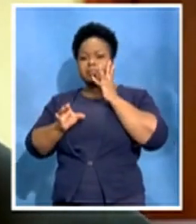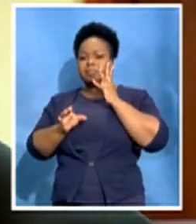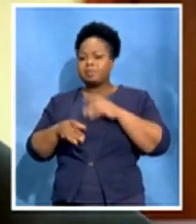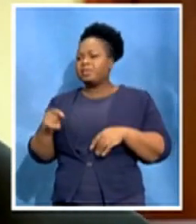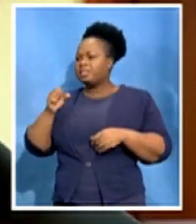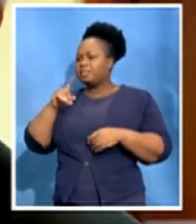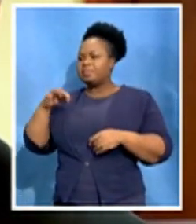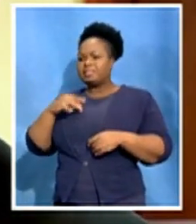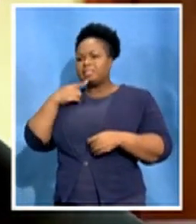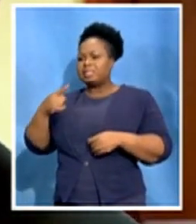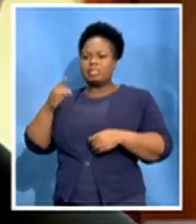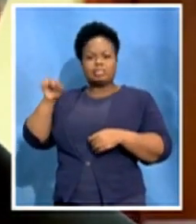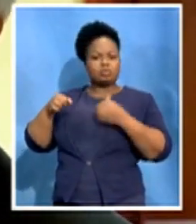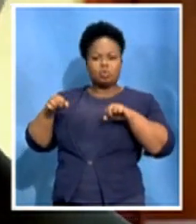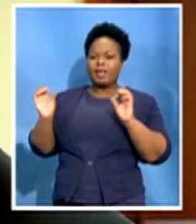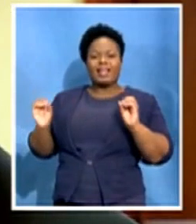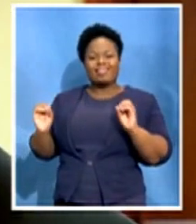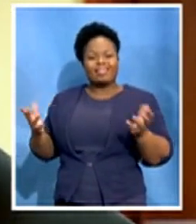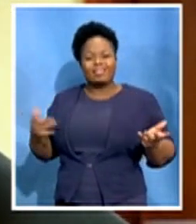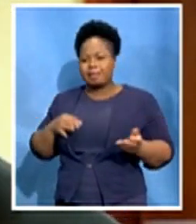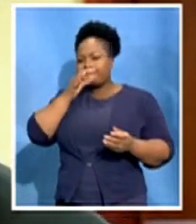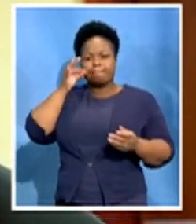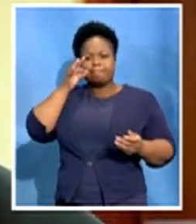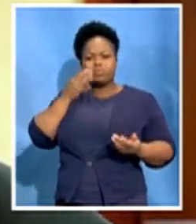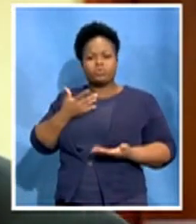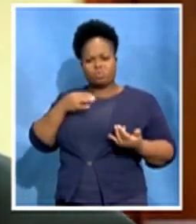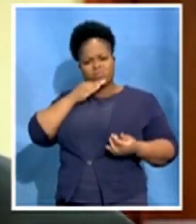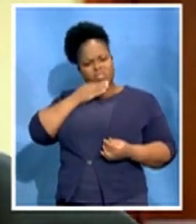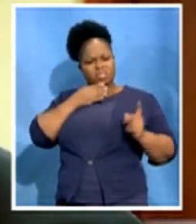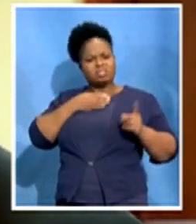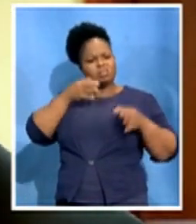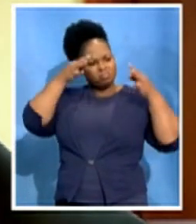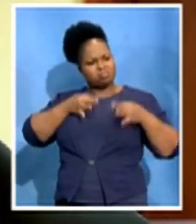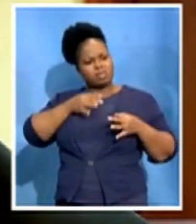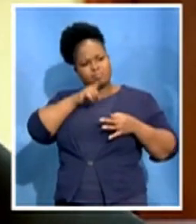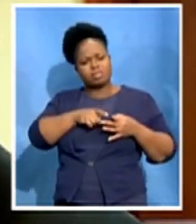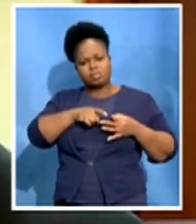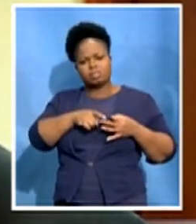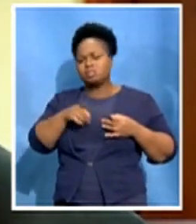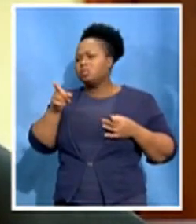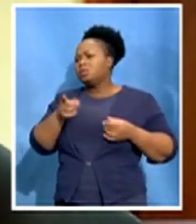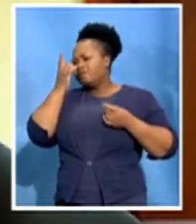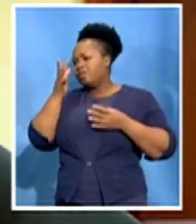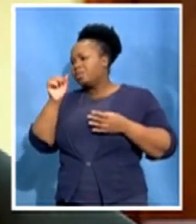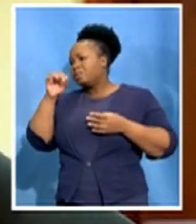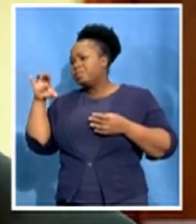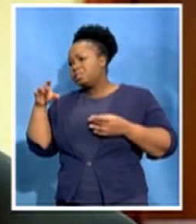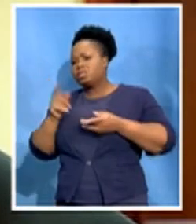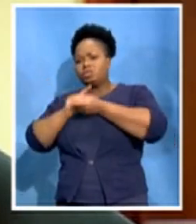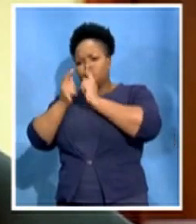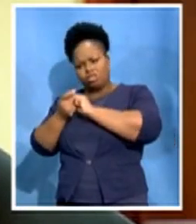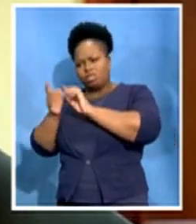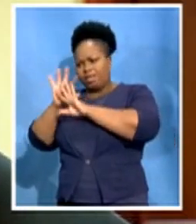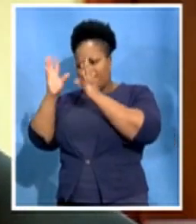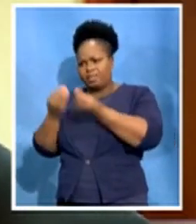that the SABC must undo what they have implemented. So in terms thereof, we are going to study